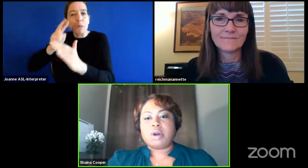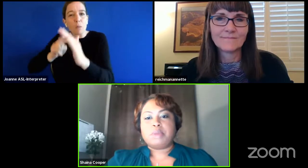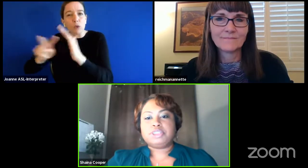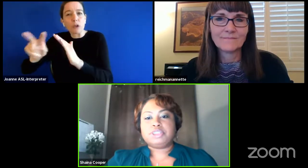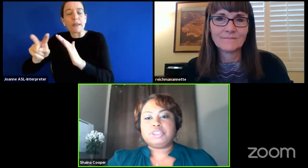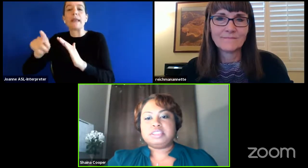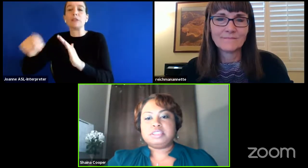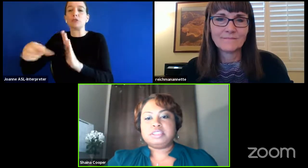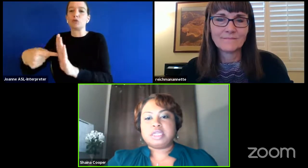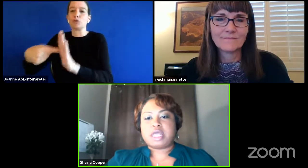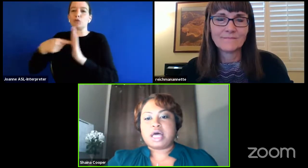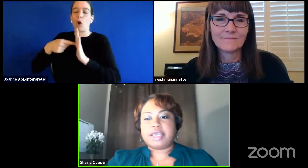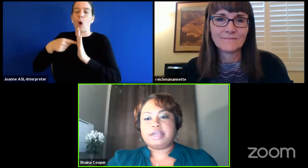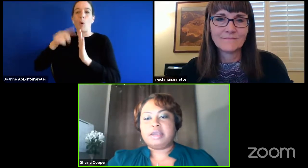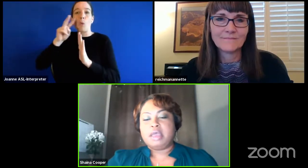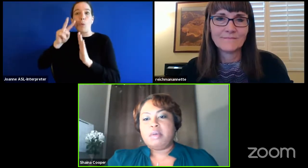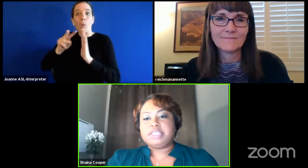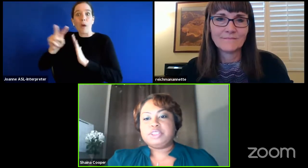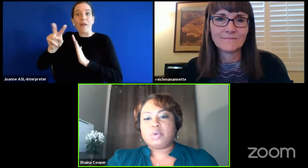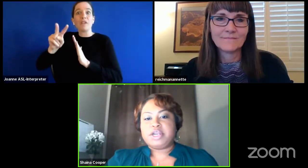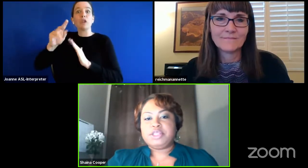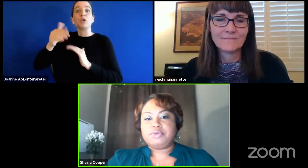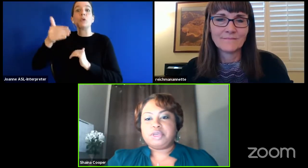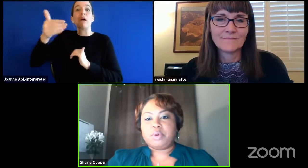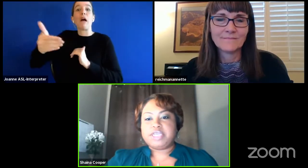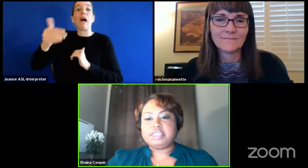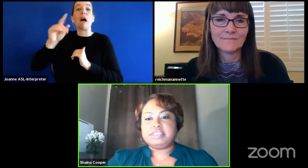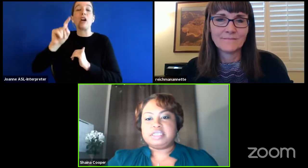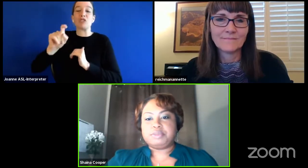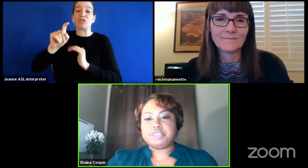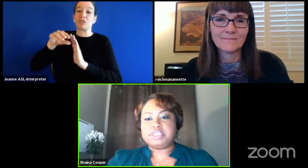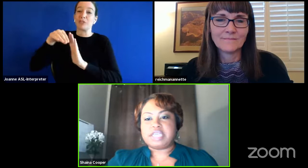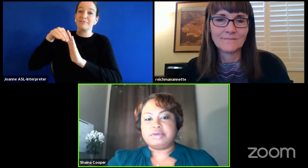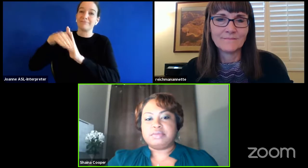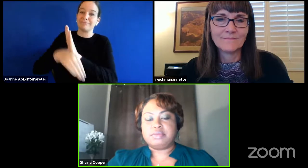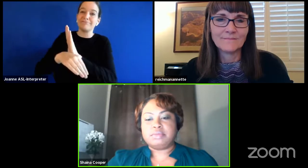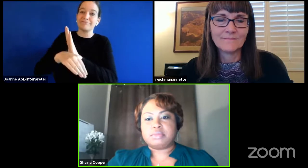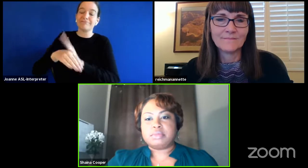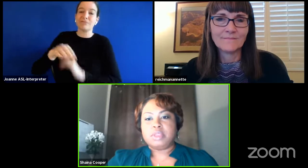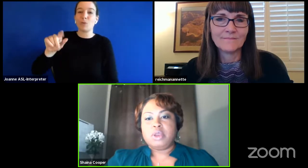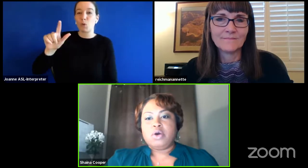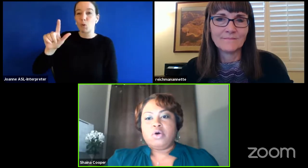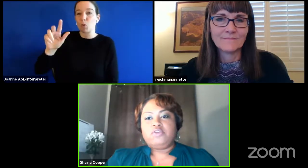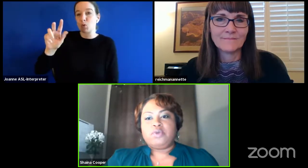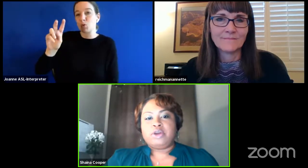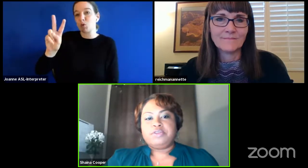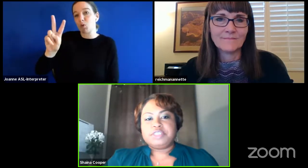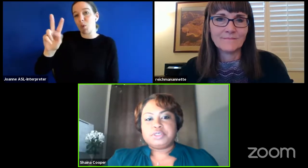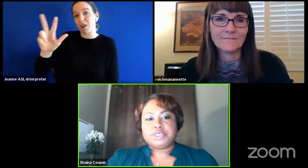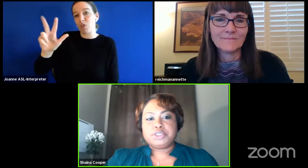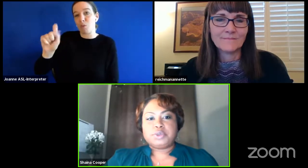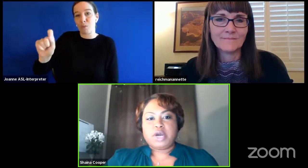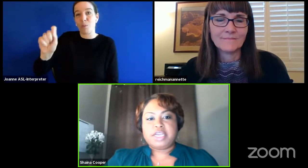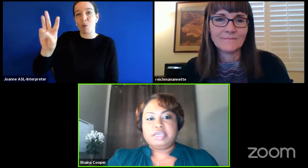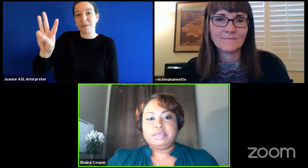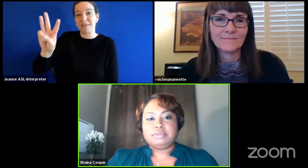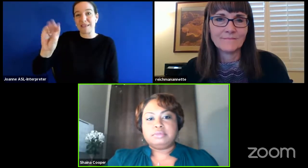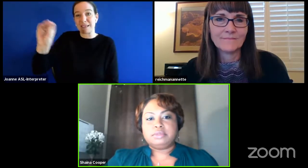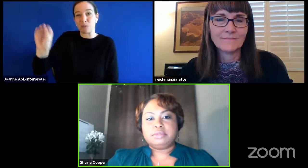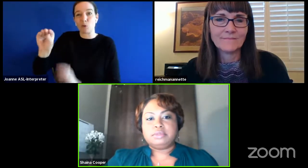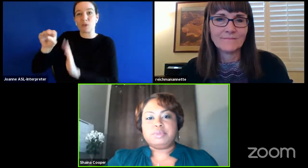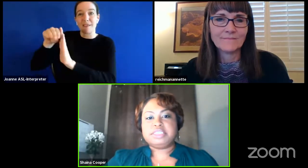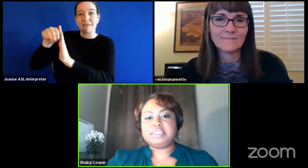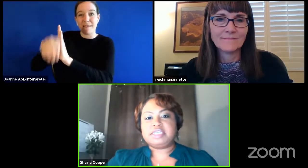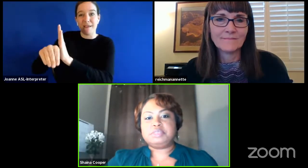are projected to decline by 23.6 for fiscal year 20